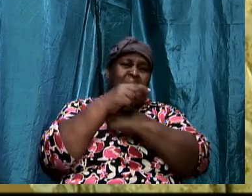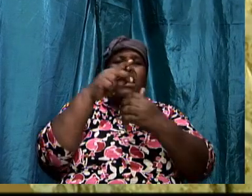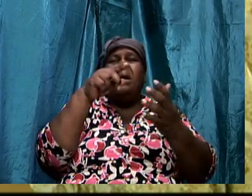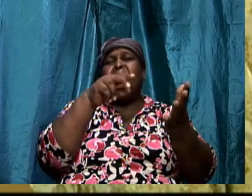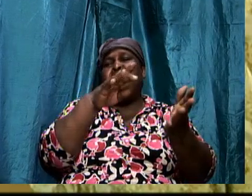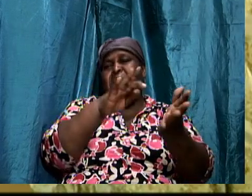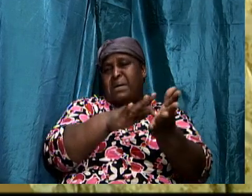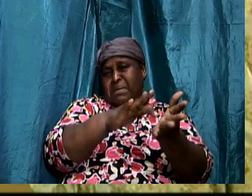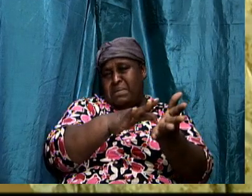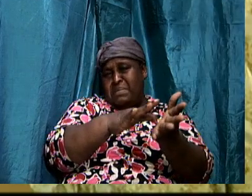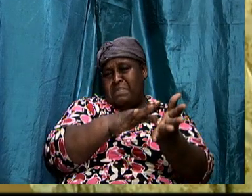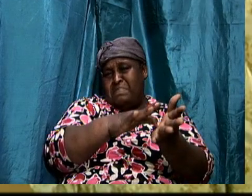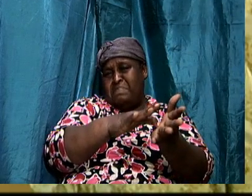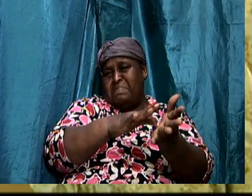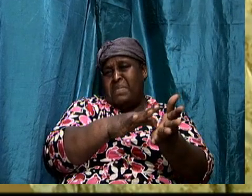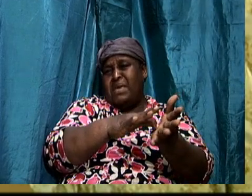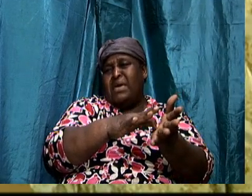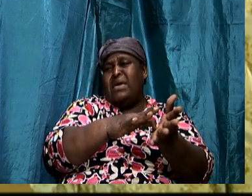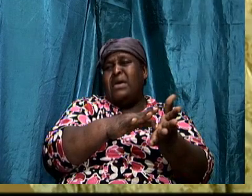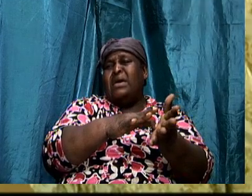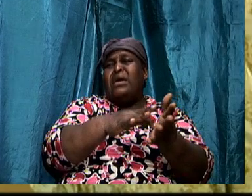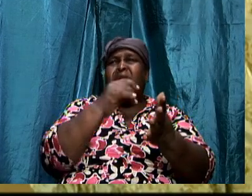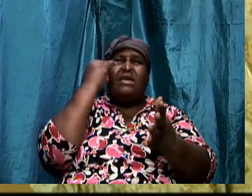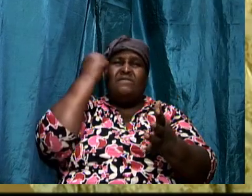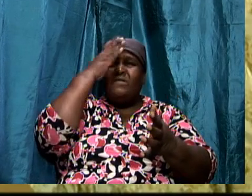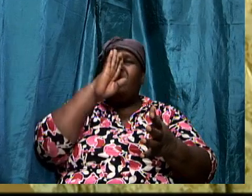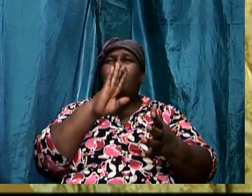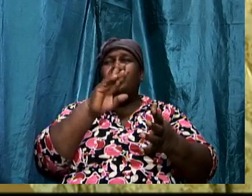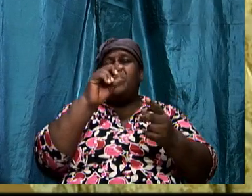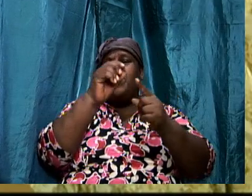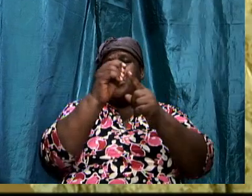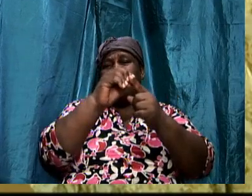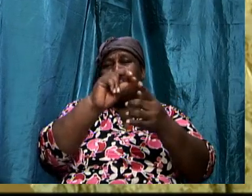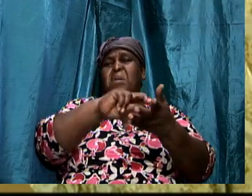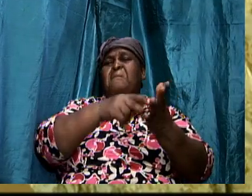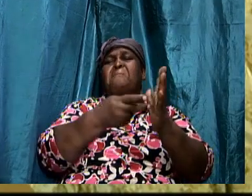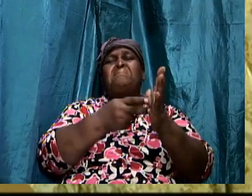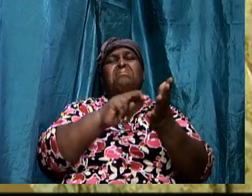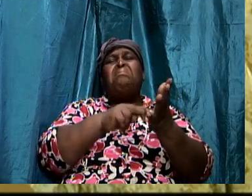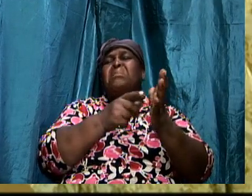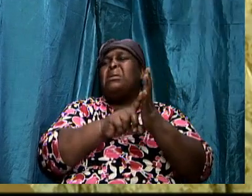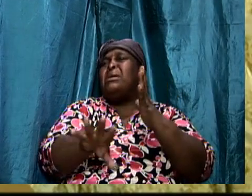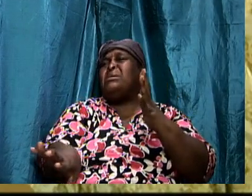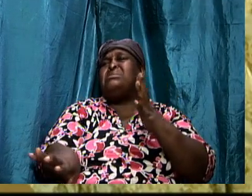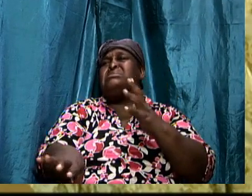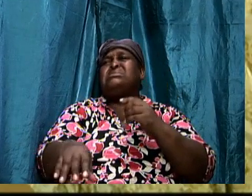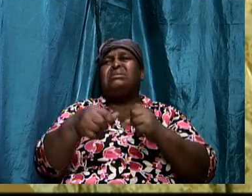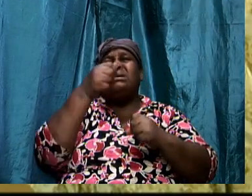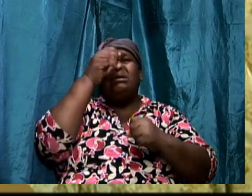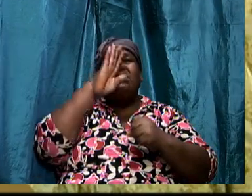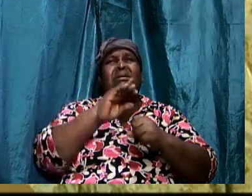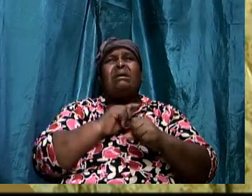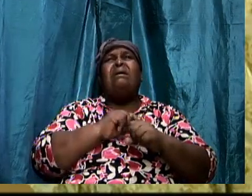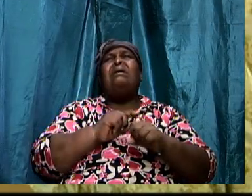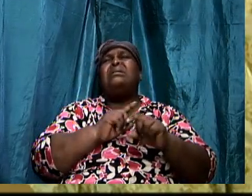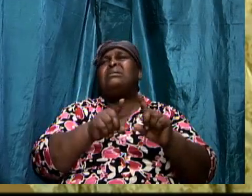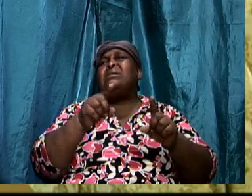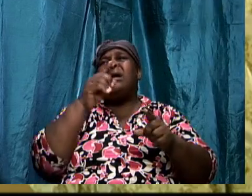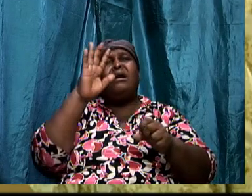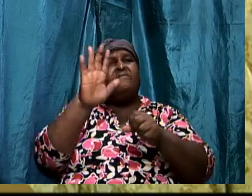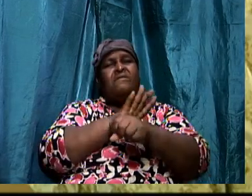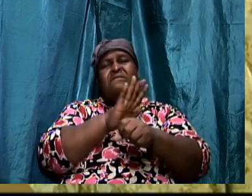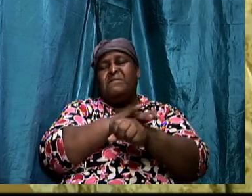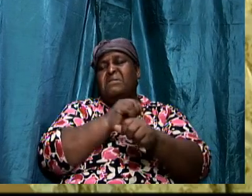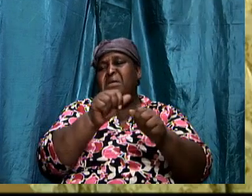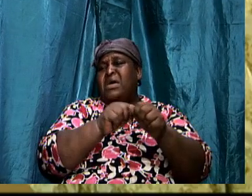His words are meaningless, if He cannot fulfill every promise that He ever